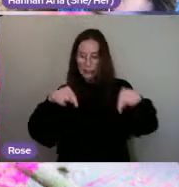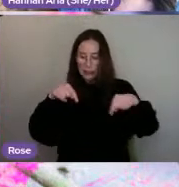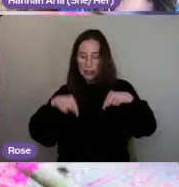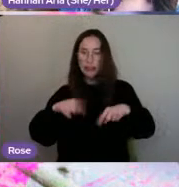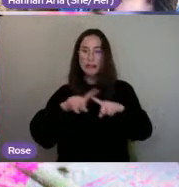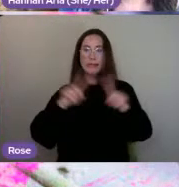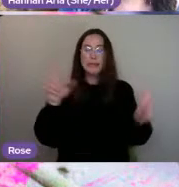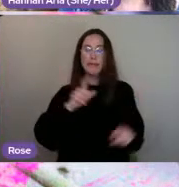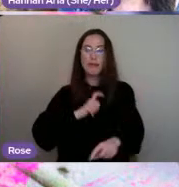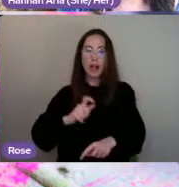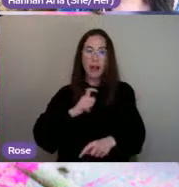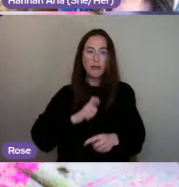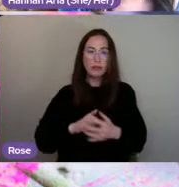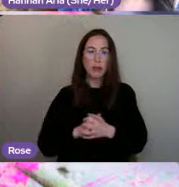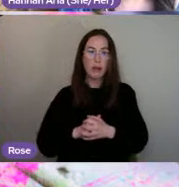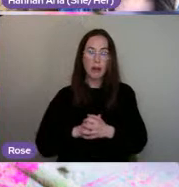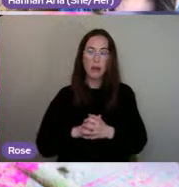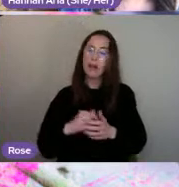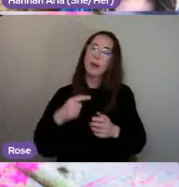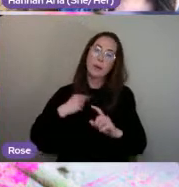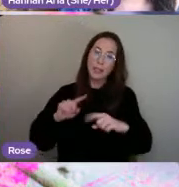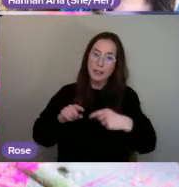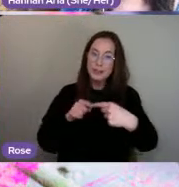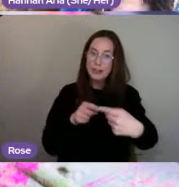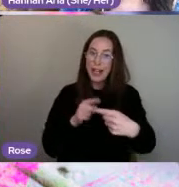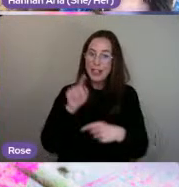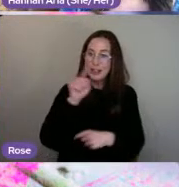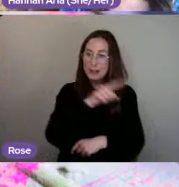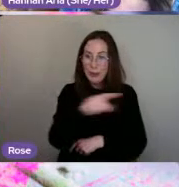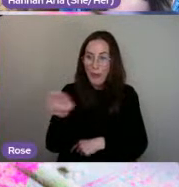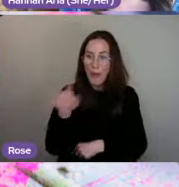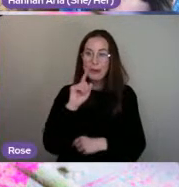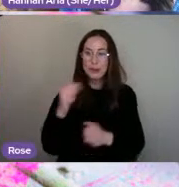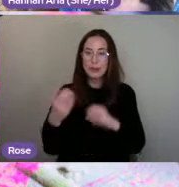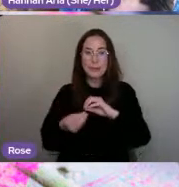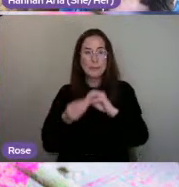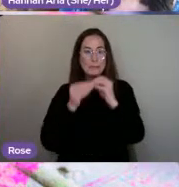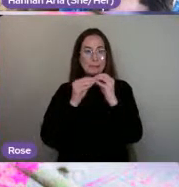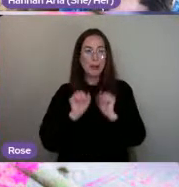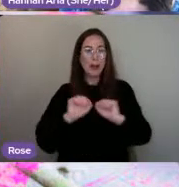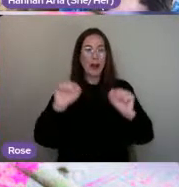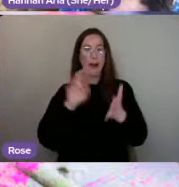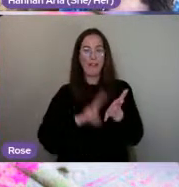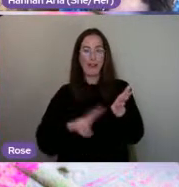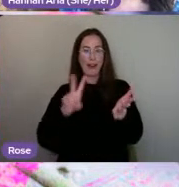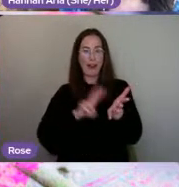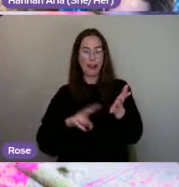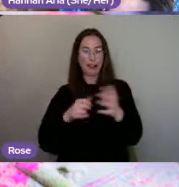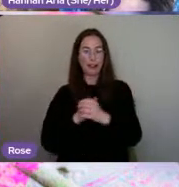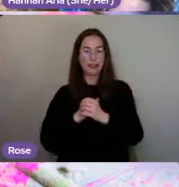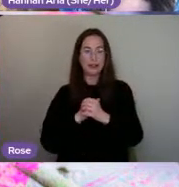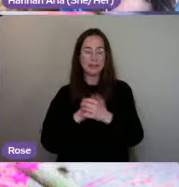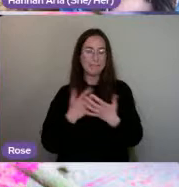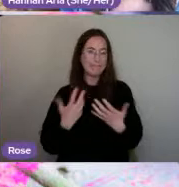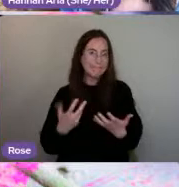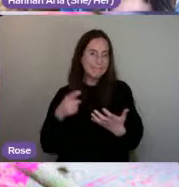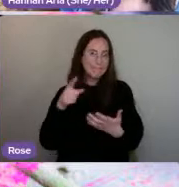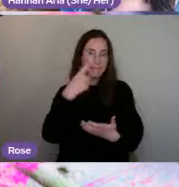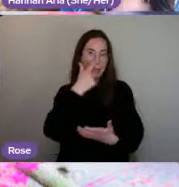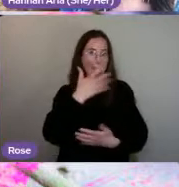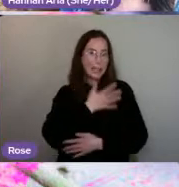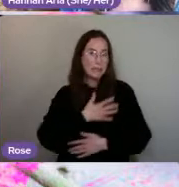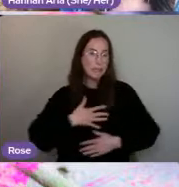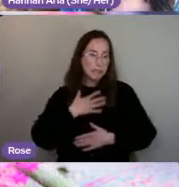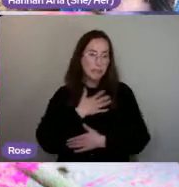So we challenged you to make your own version. Now, for some people, this can be quite emotional.